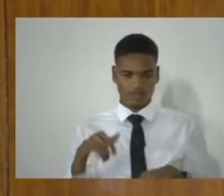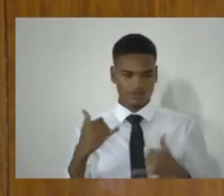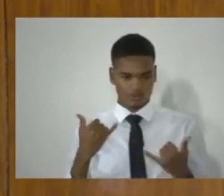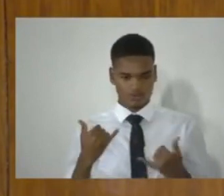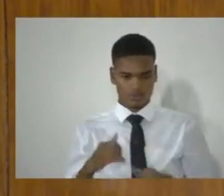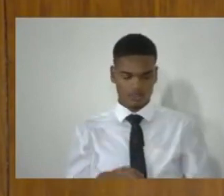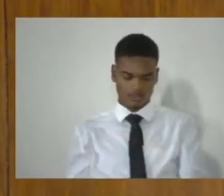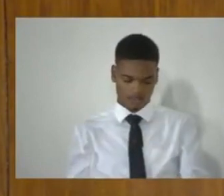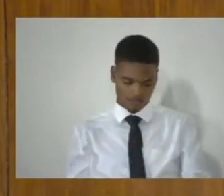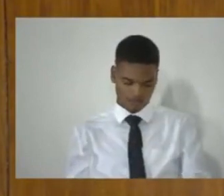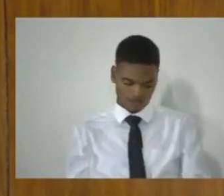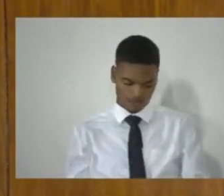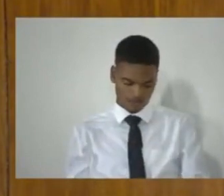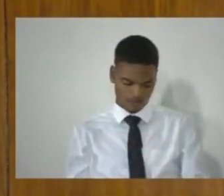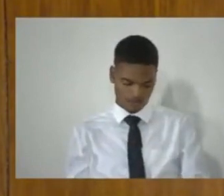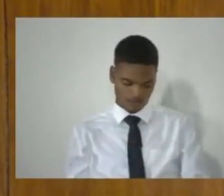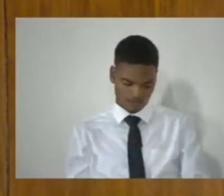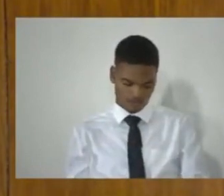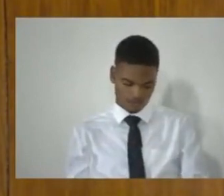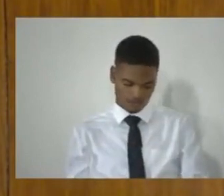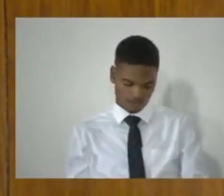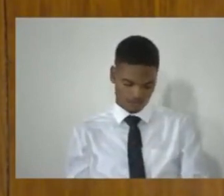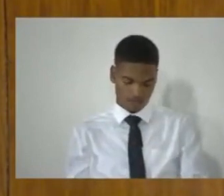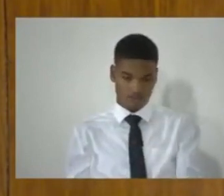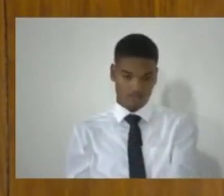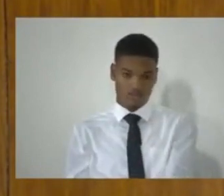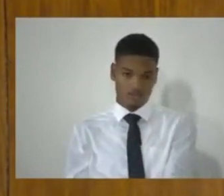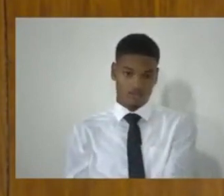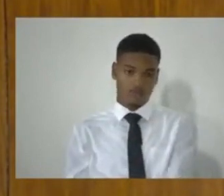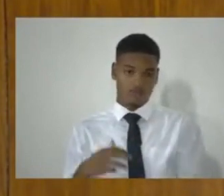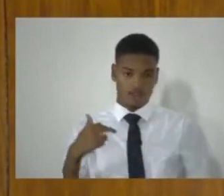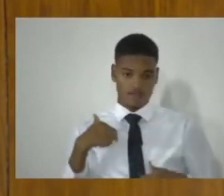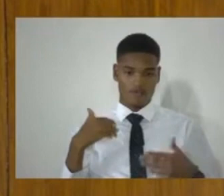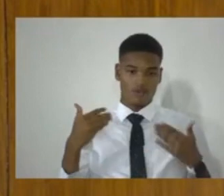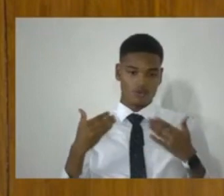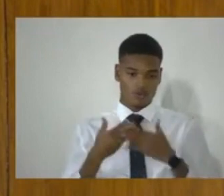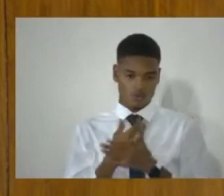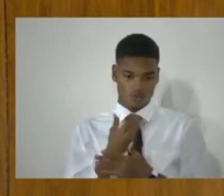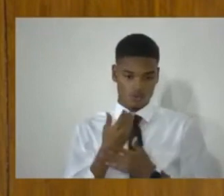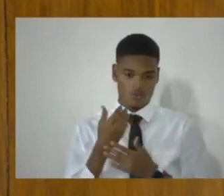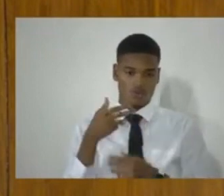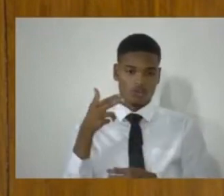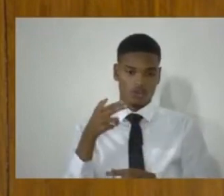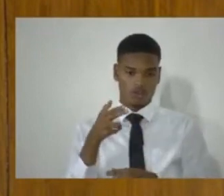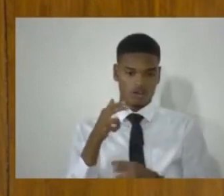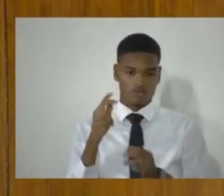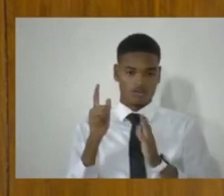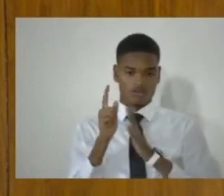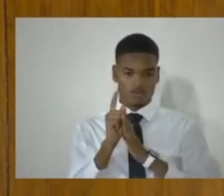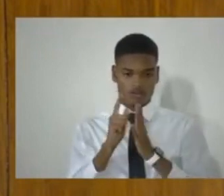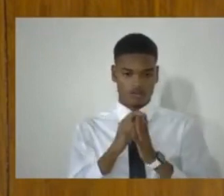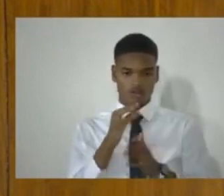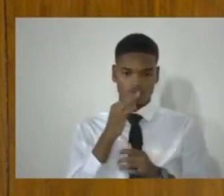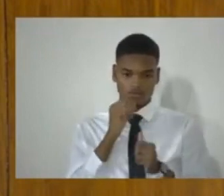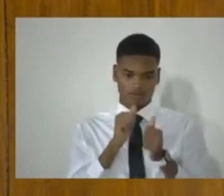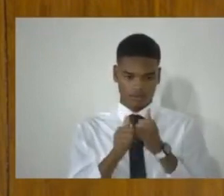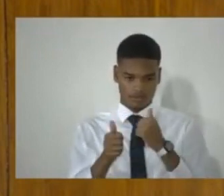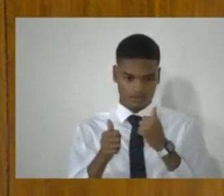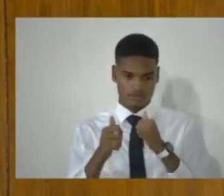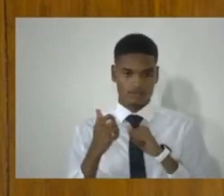a new firearms bill here. It's a substantial document. It runs